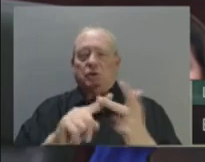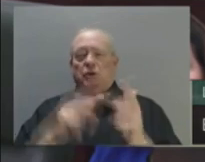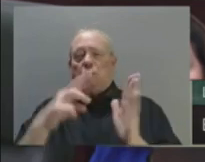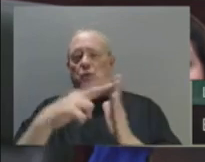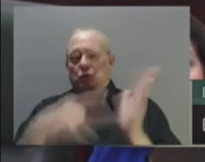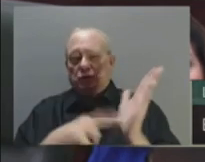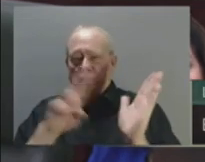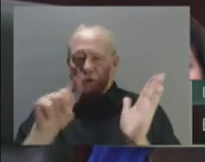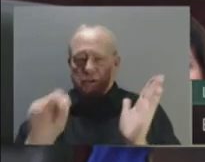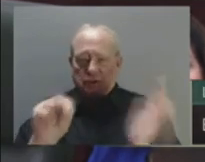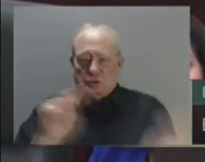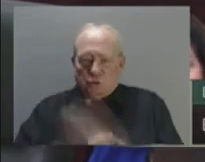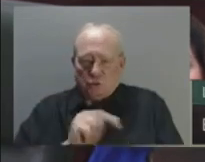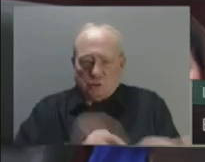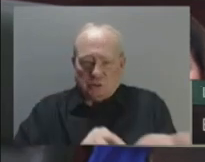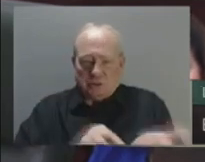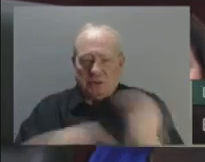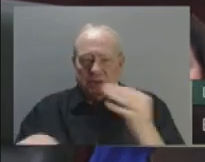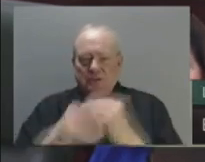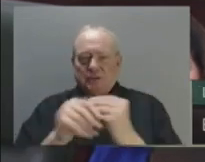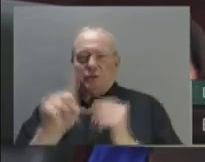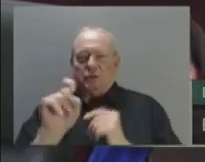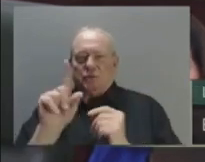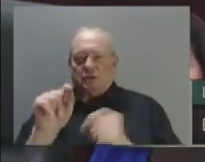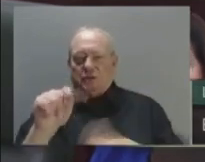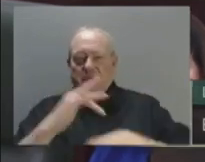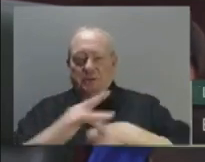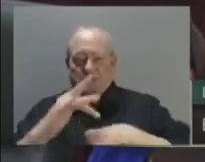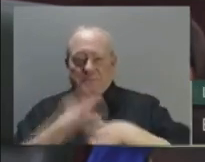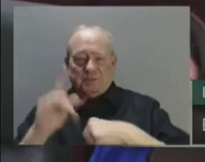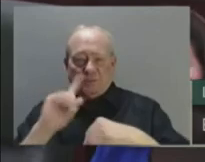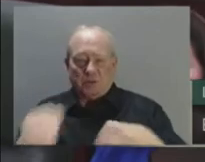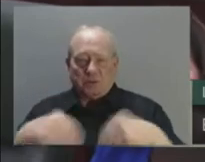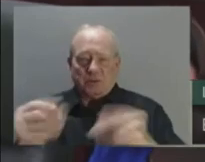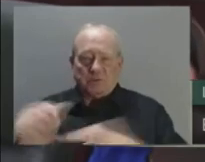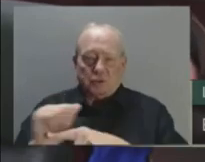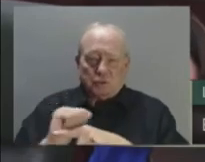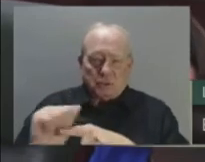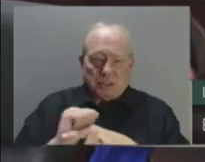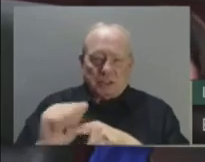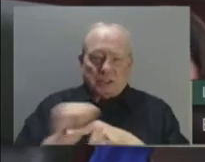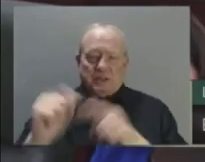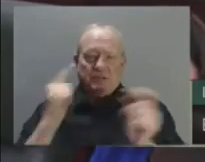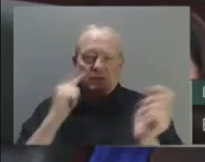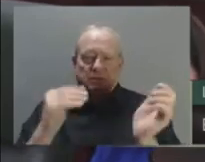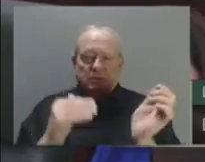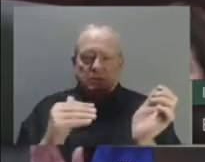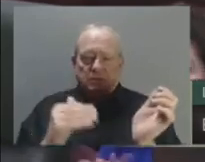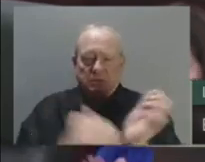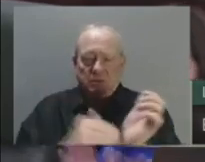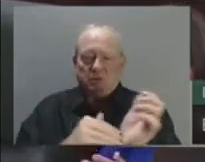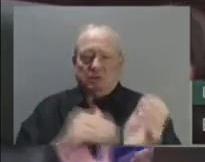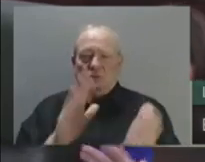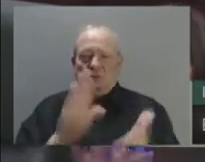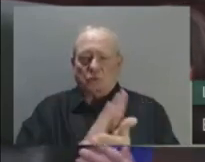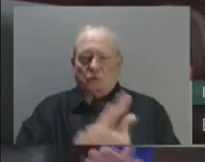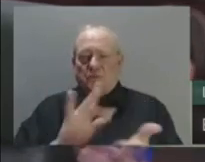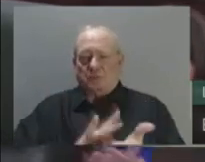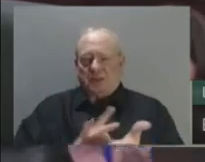physicians at our schools of medicine, a 40% increase in our physician training capacity. Thank you.